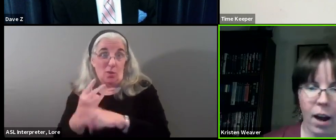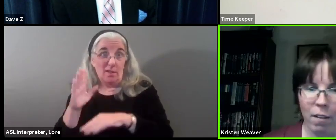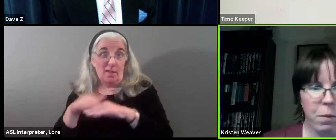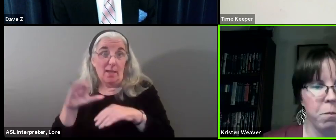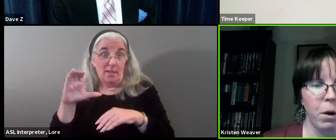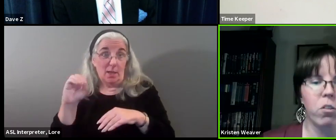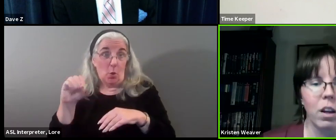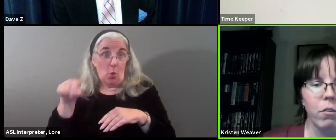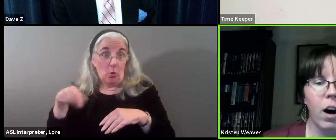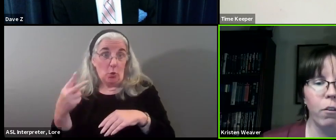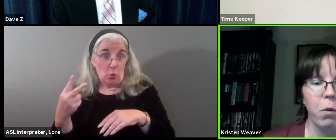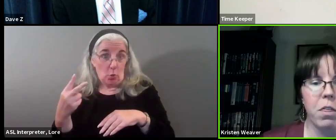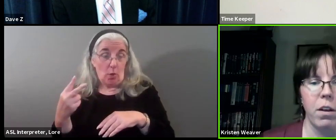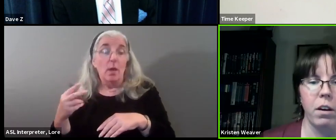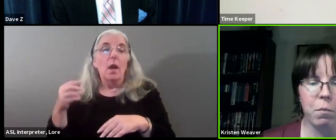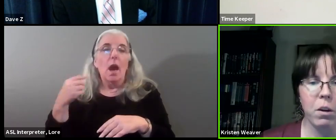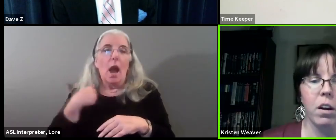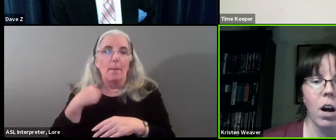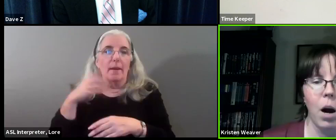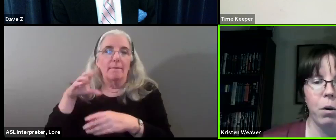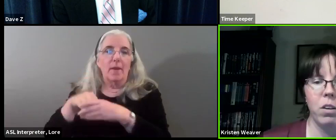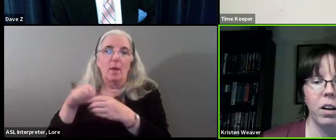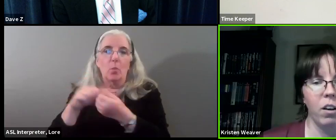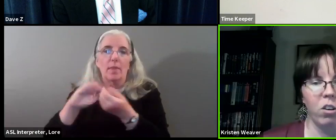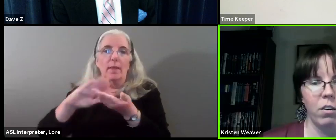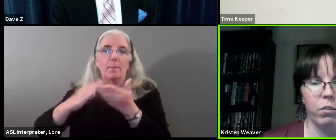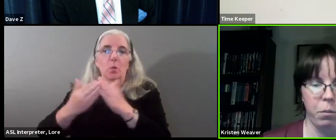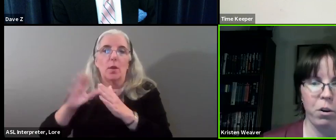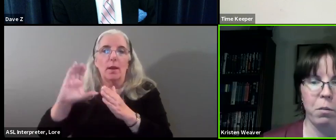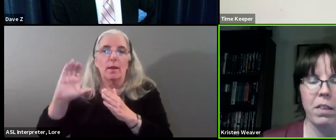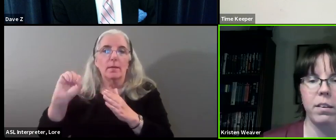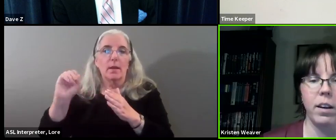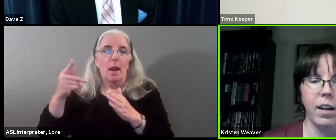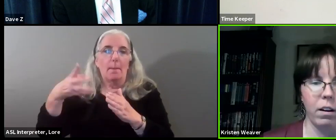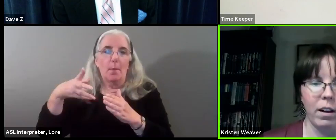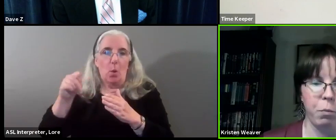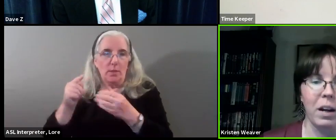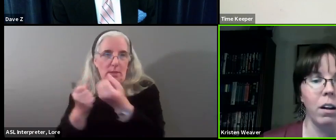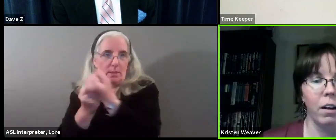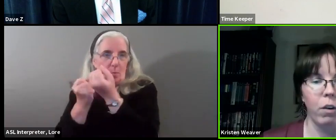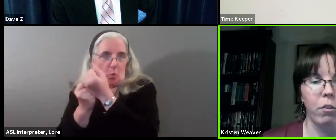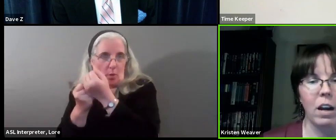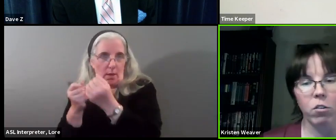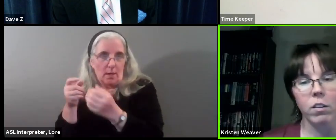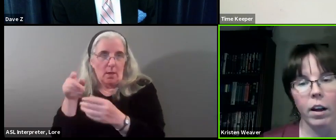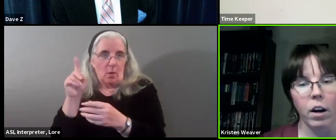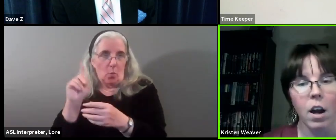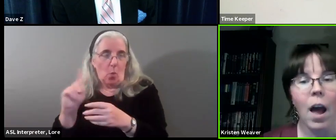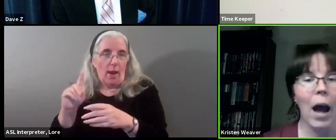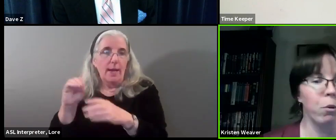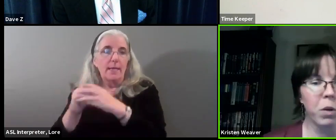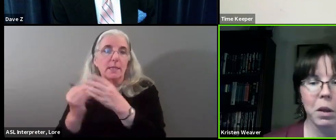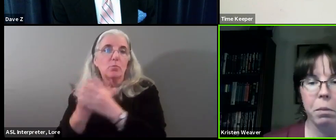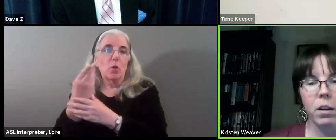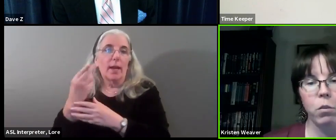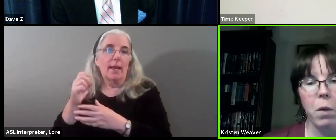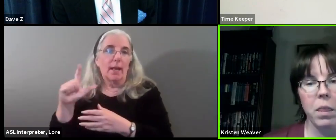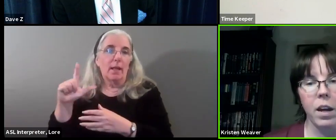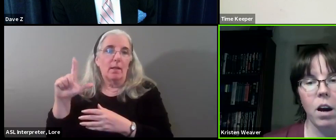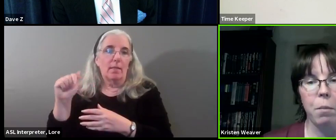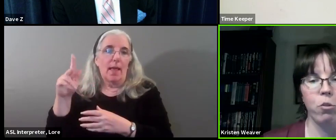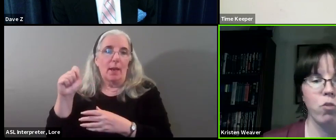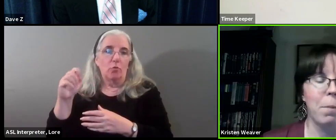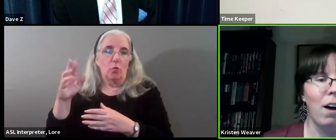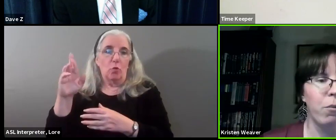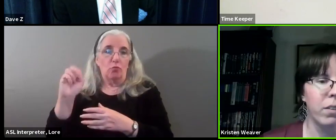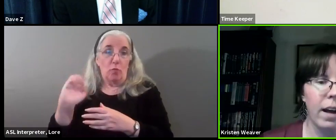And I've been personally involved with the community composting initiatives supported by the city at Spring Hill Lake Recreation Center and was really pleased when